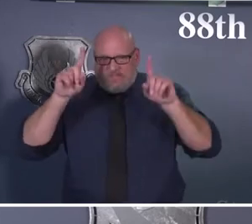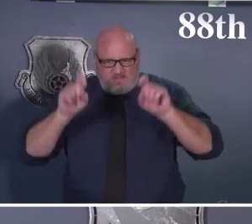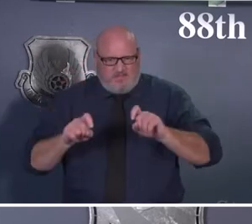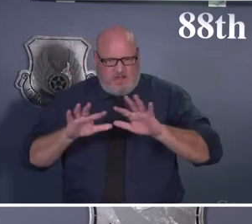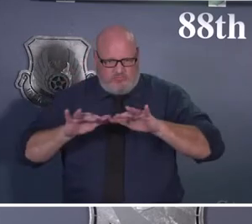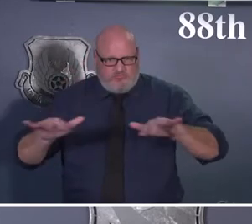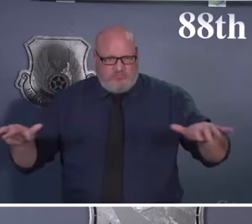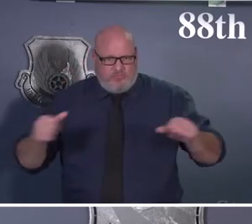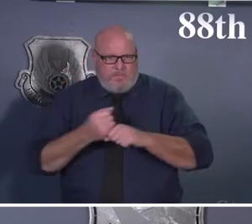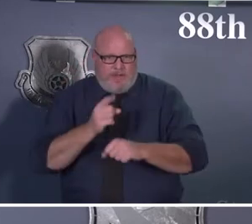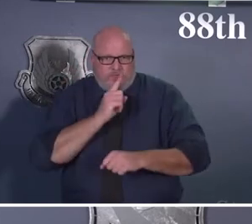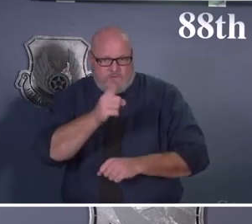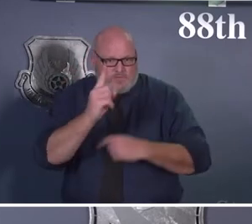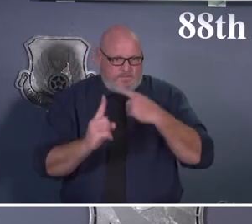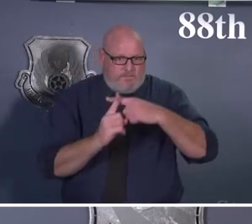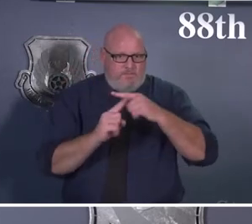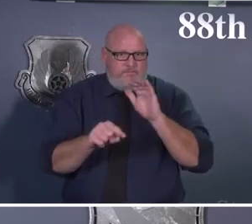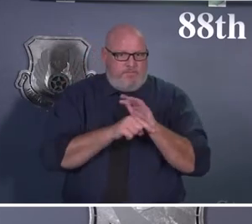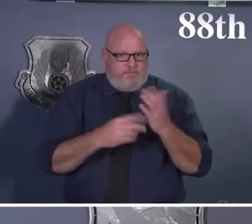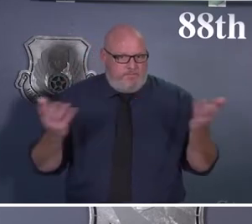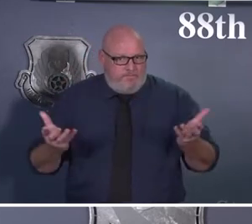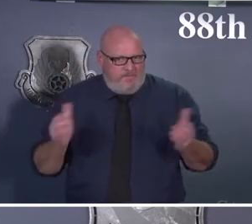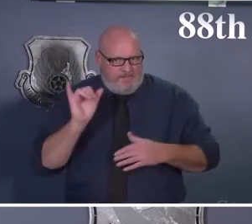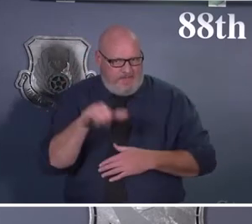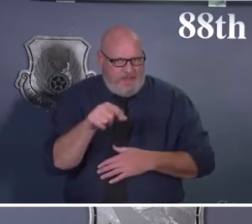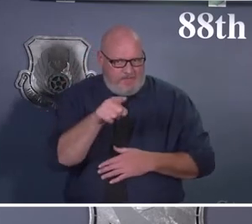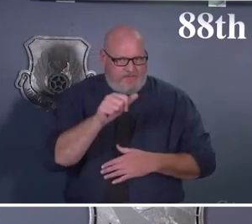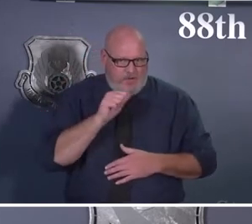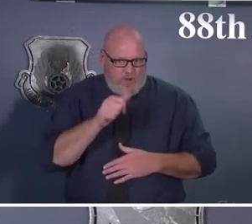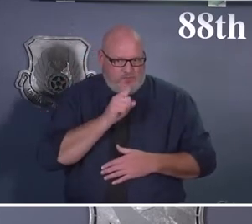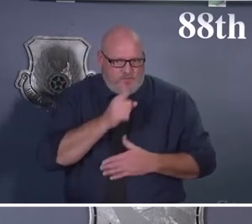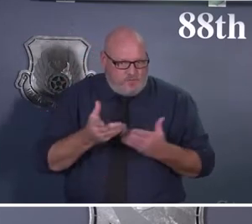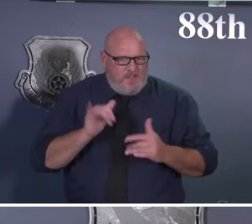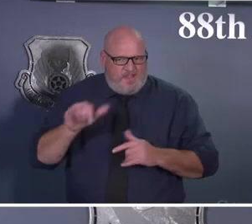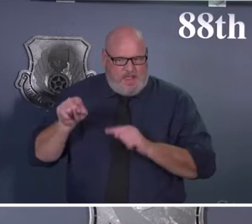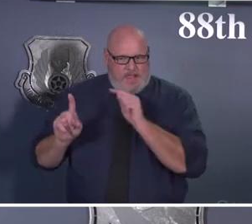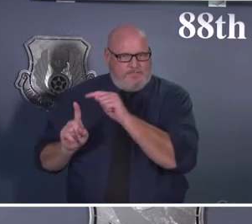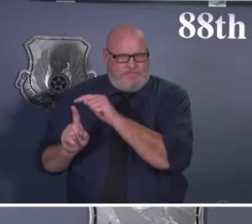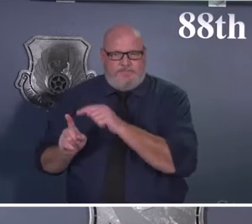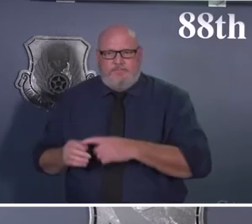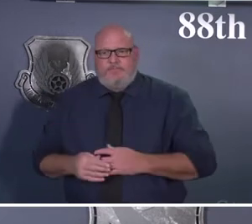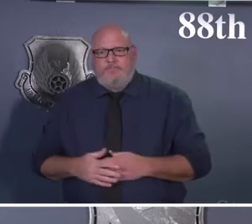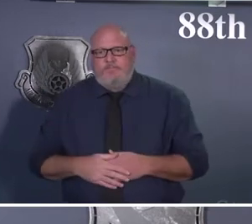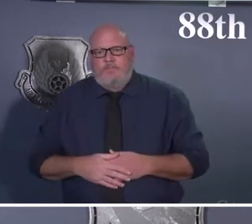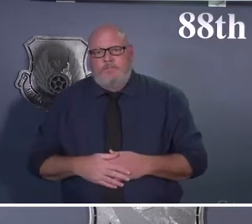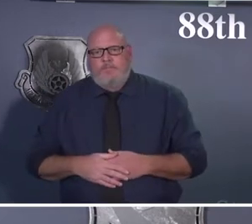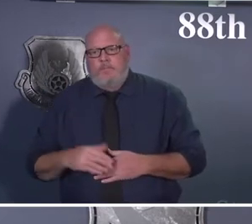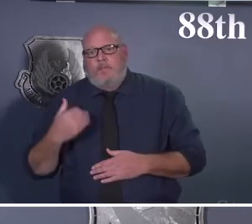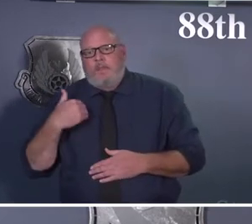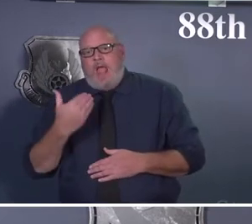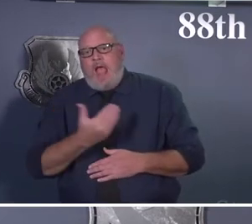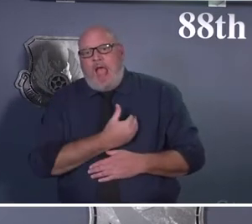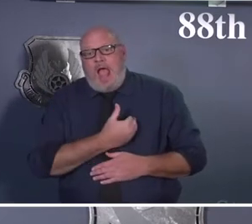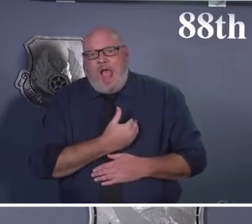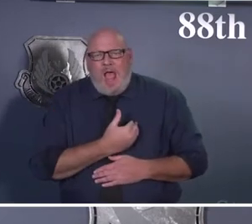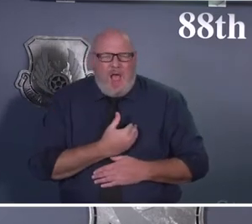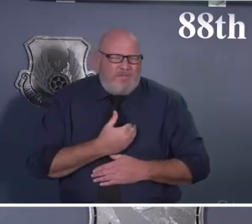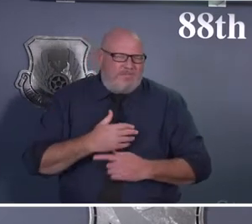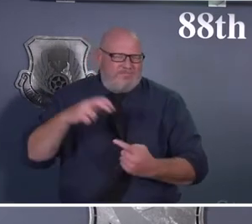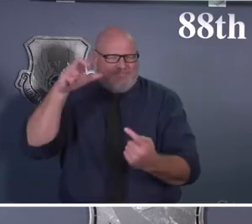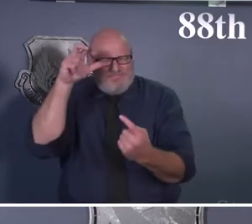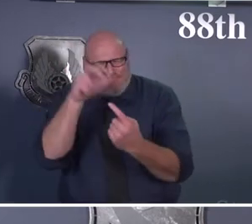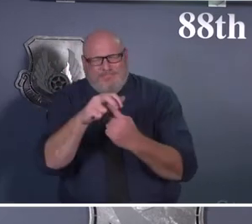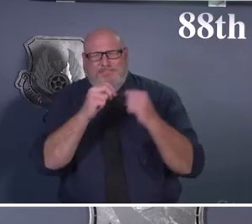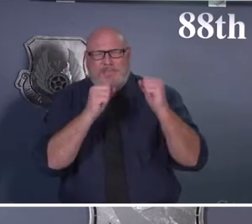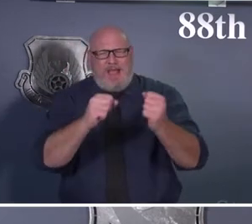I want everybody to rest assured that our Mighty Medics are certainly committed to providing trusted care to you, to your loved ones, to all of our